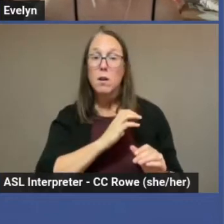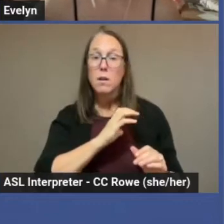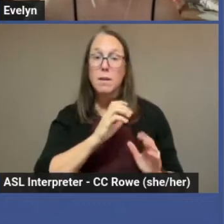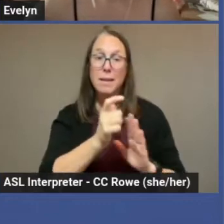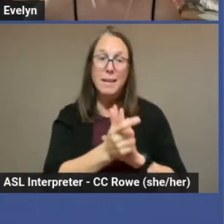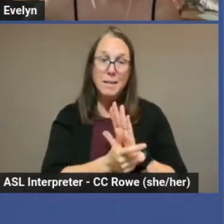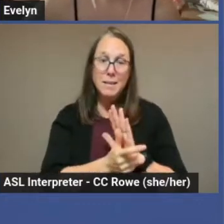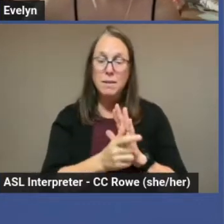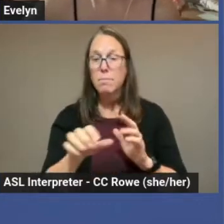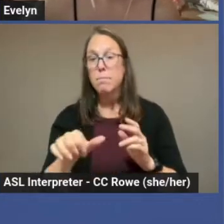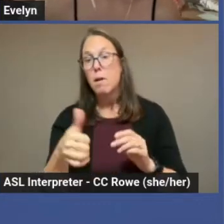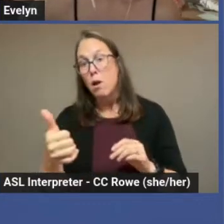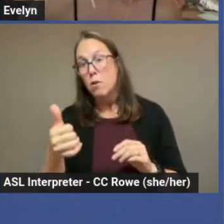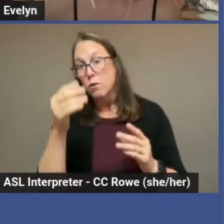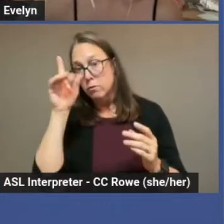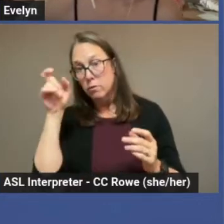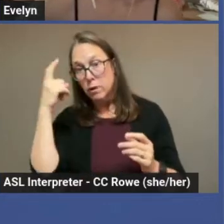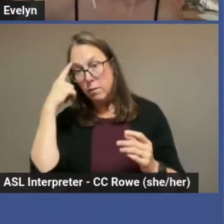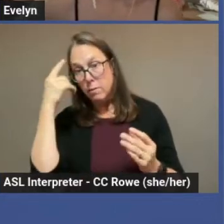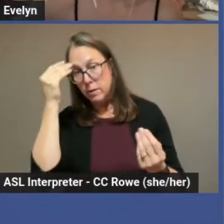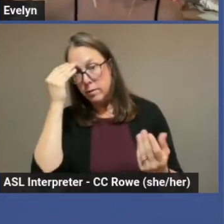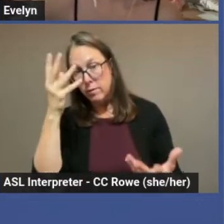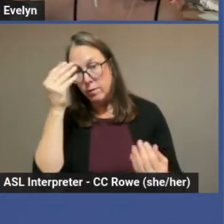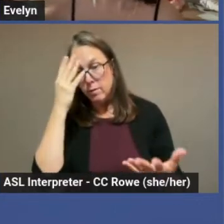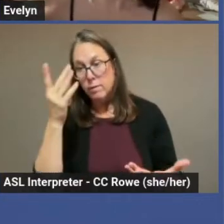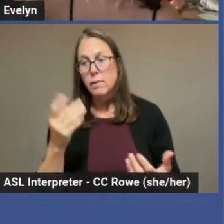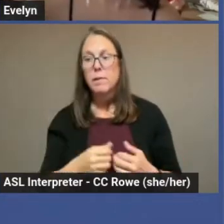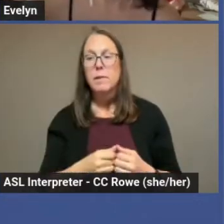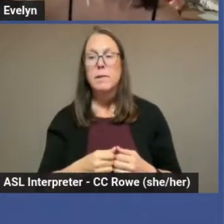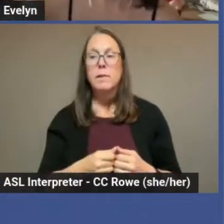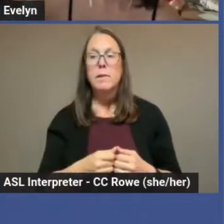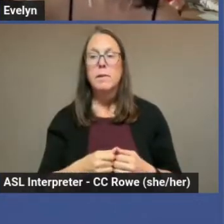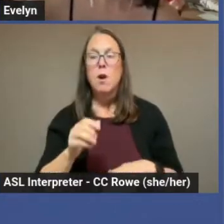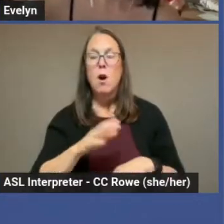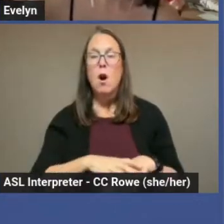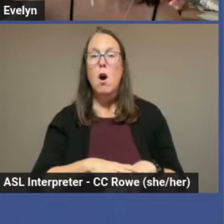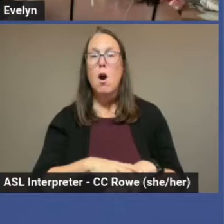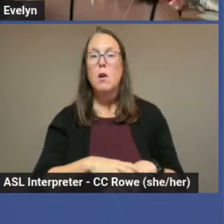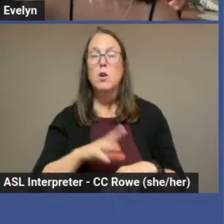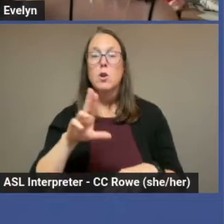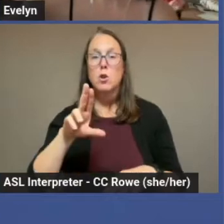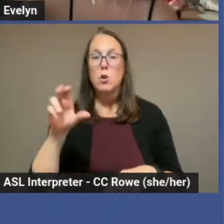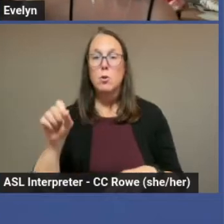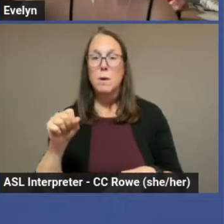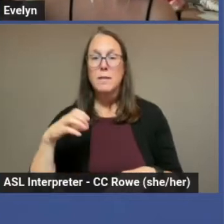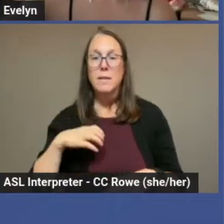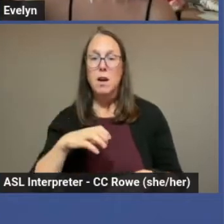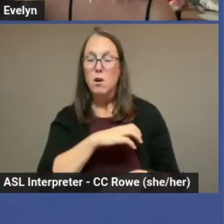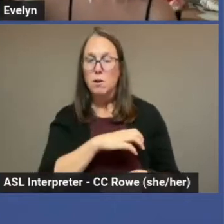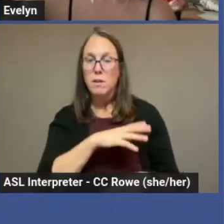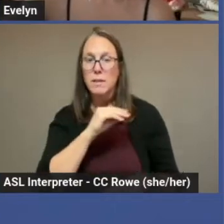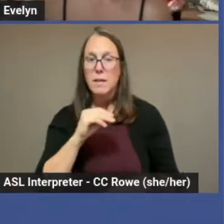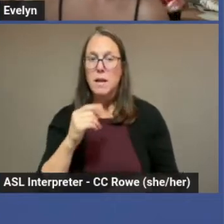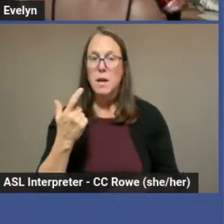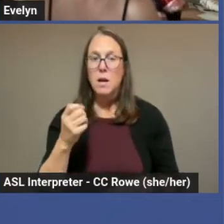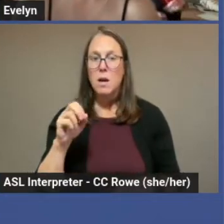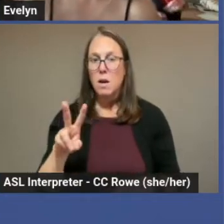government government information on the U.S. Congress website and GovInfo.